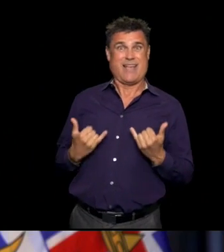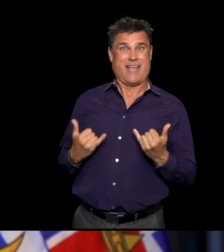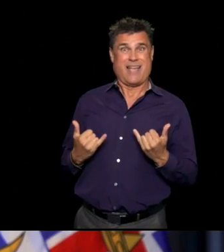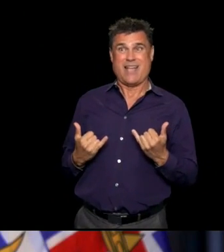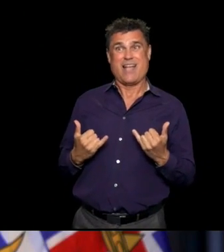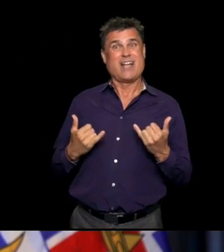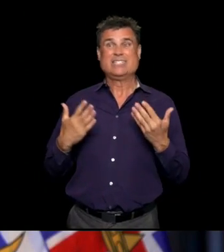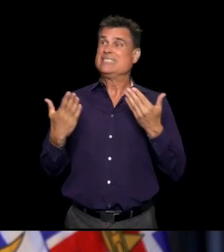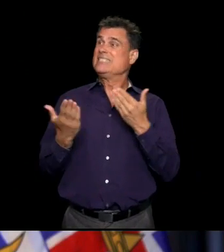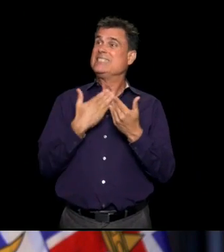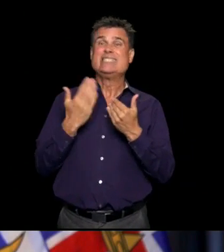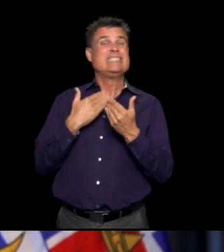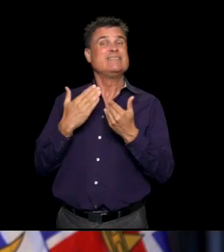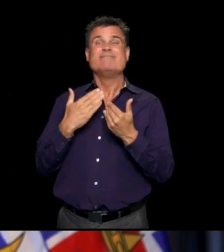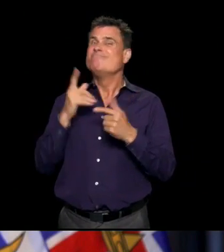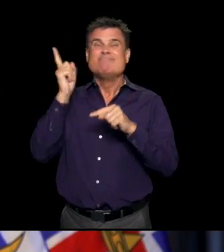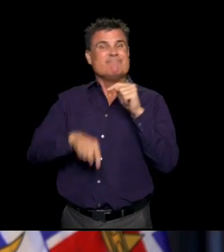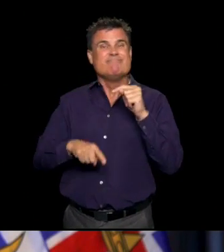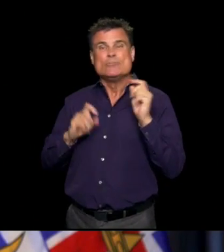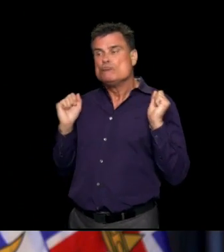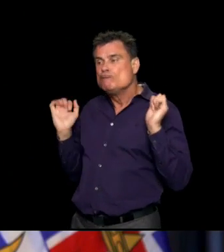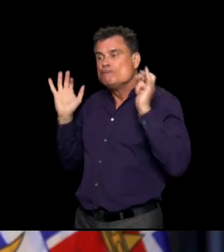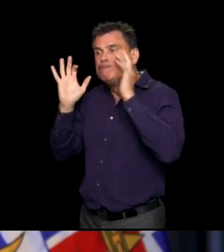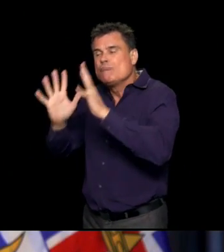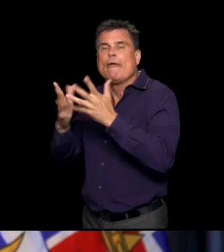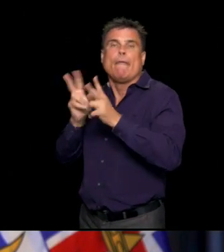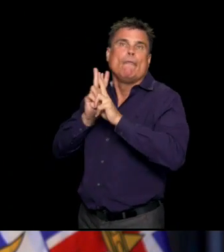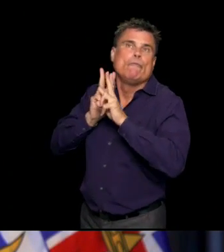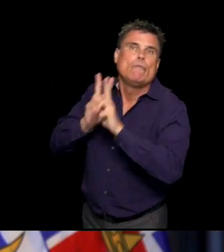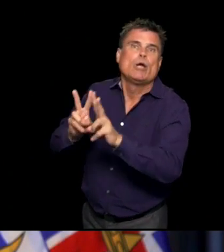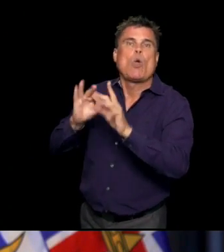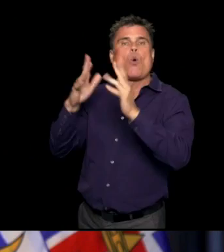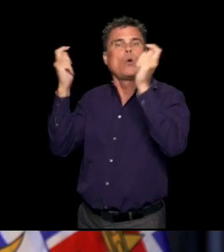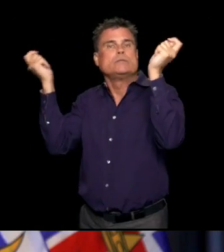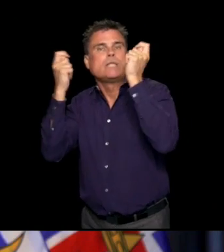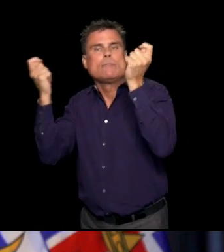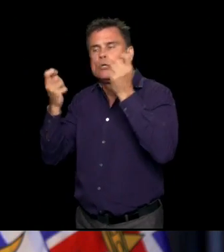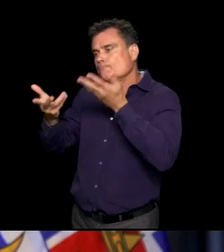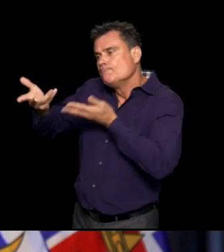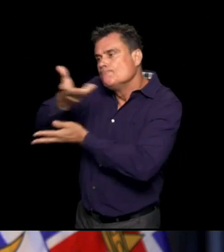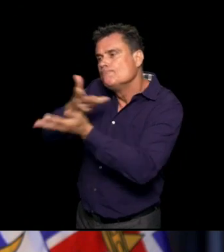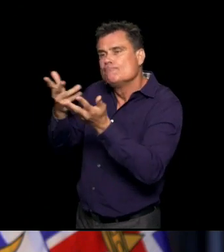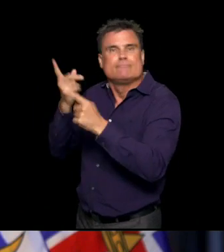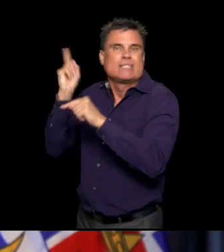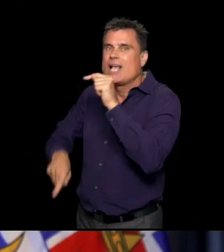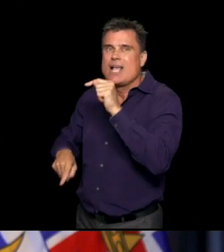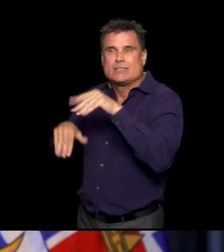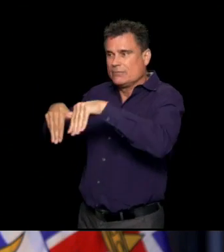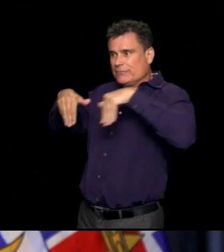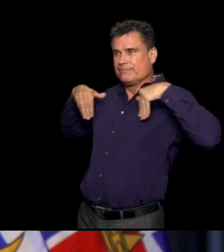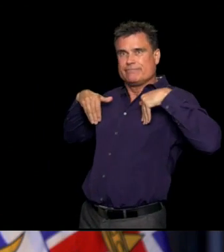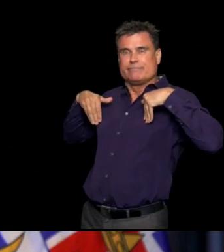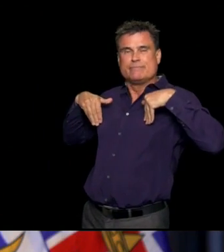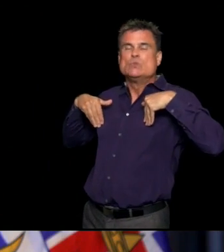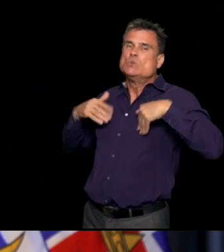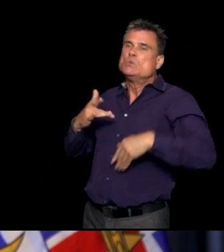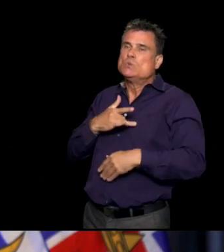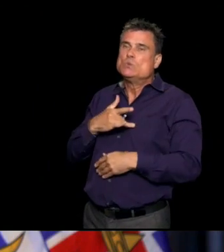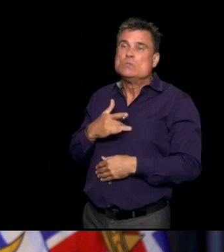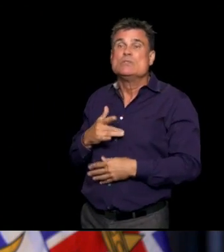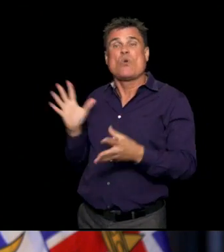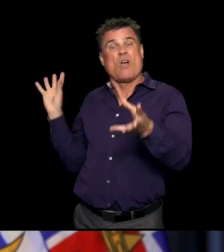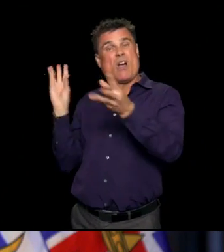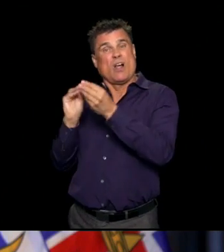grieve together is limited. And so we wanted to pass on our condolences to the family involved and to the